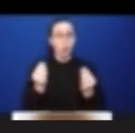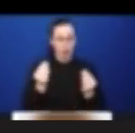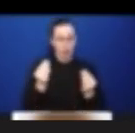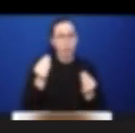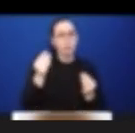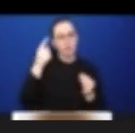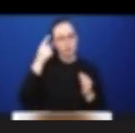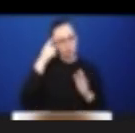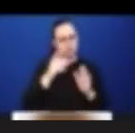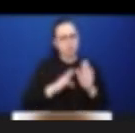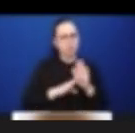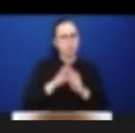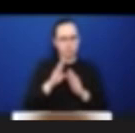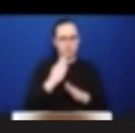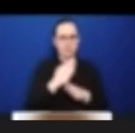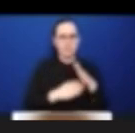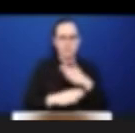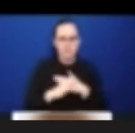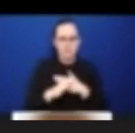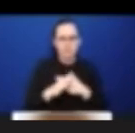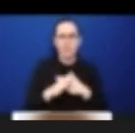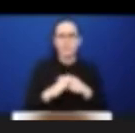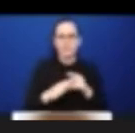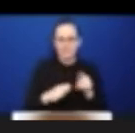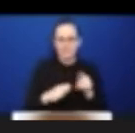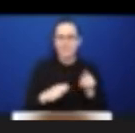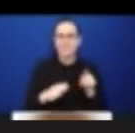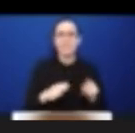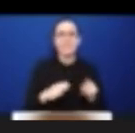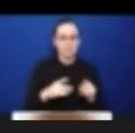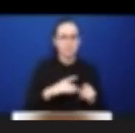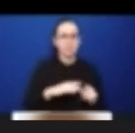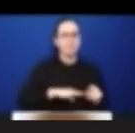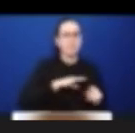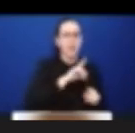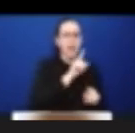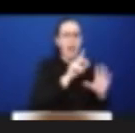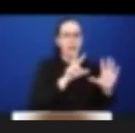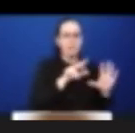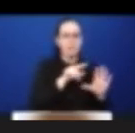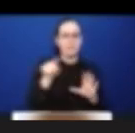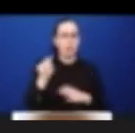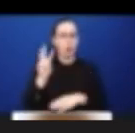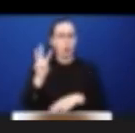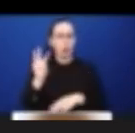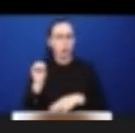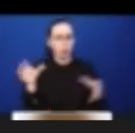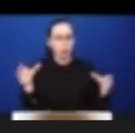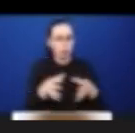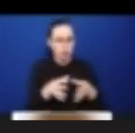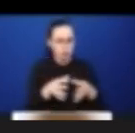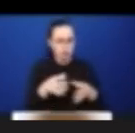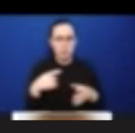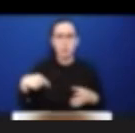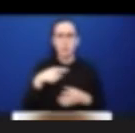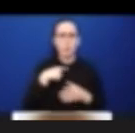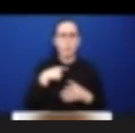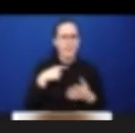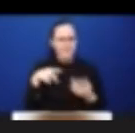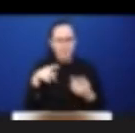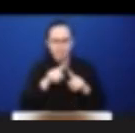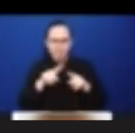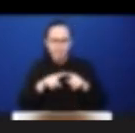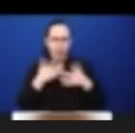inclusively. And the study utilized a mixed methods approach where we collected and analyzed both qualitative and